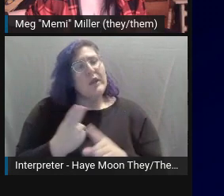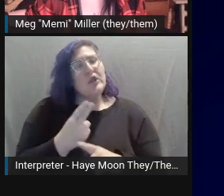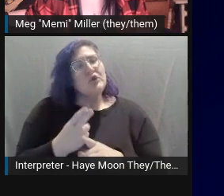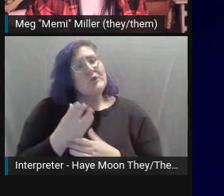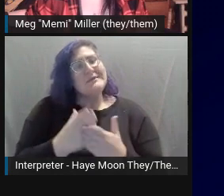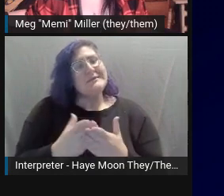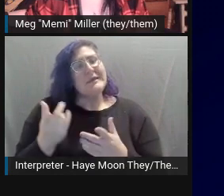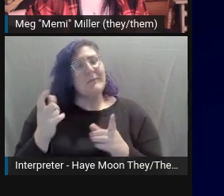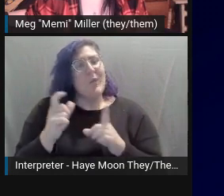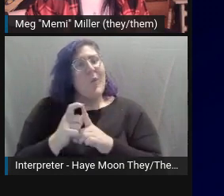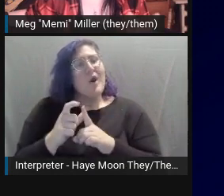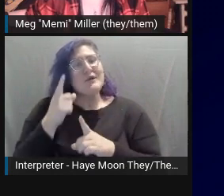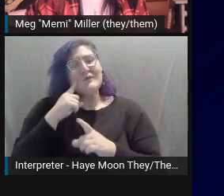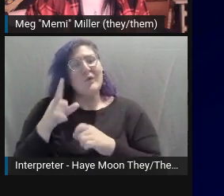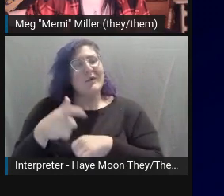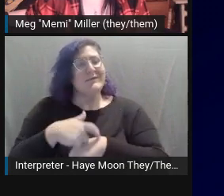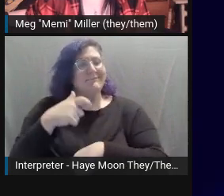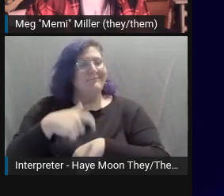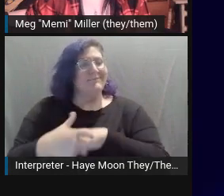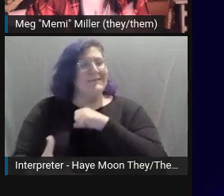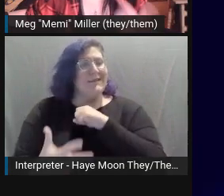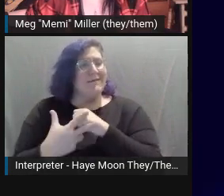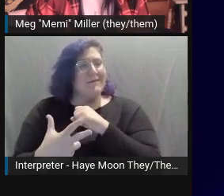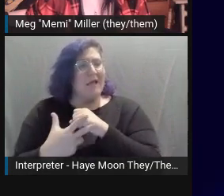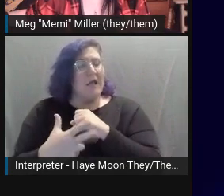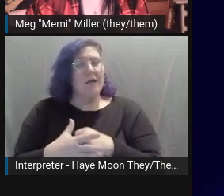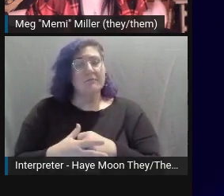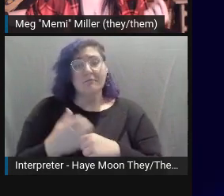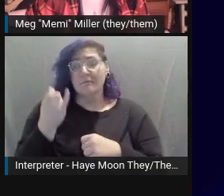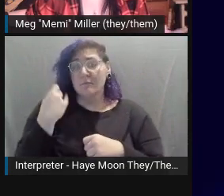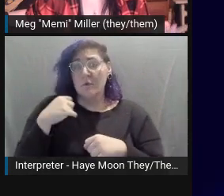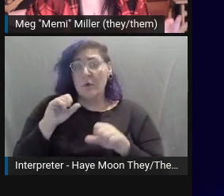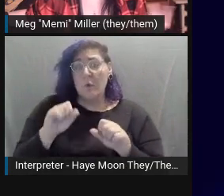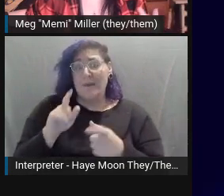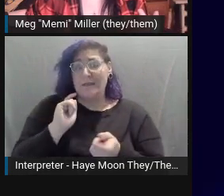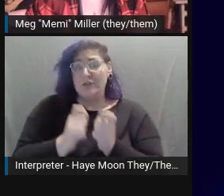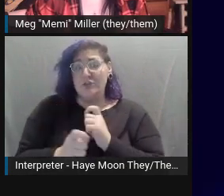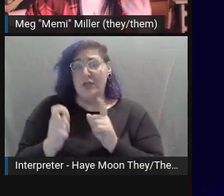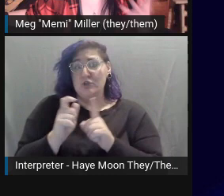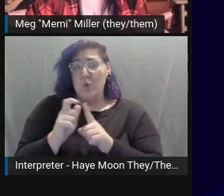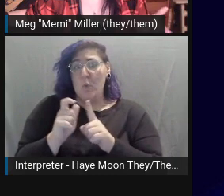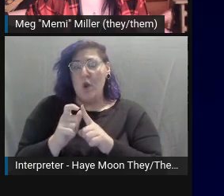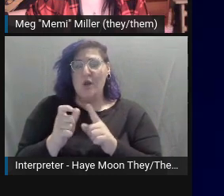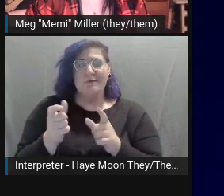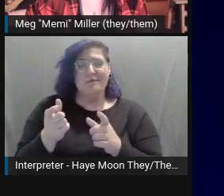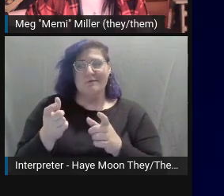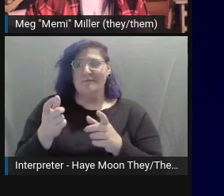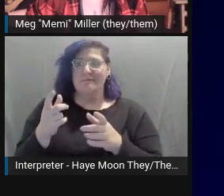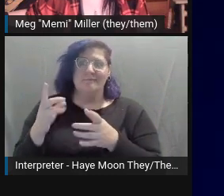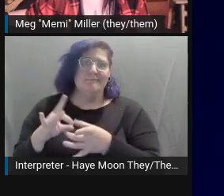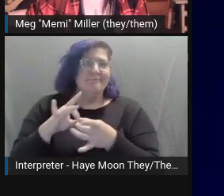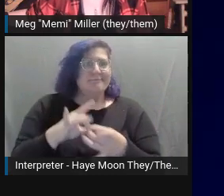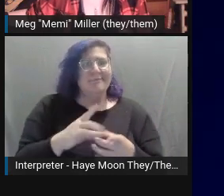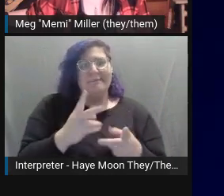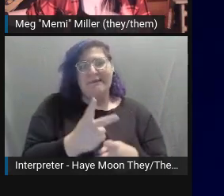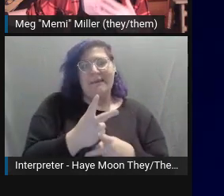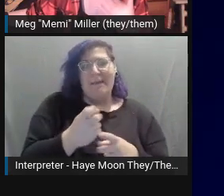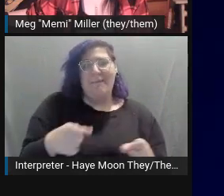Details that can be changed or removed while retaining integrity, eye color, ceramic, looking directly at the camera.